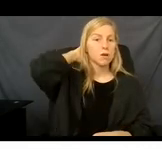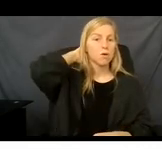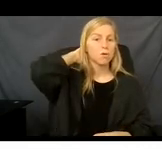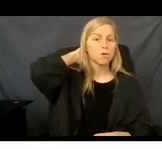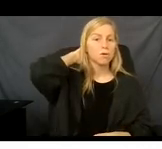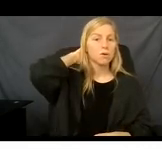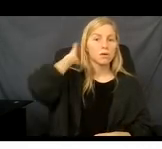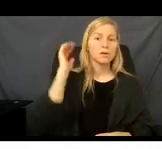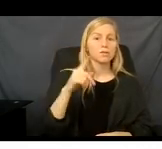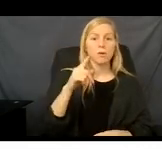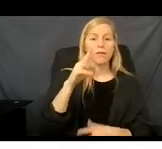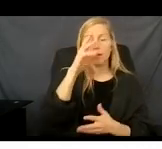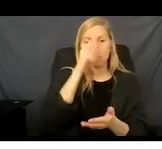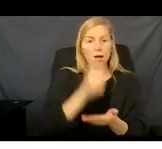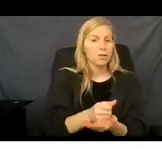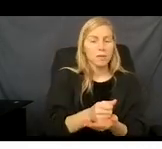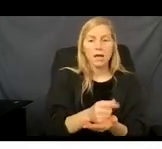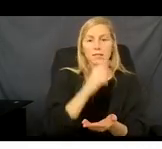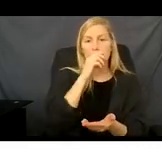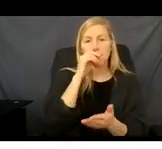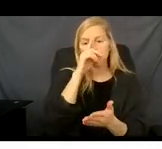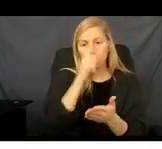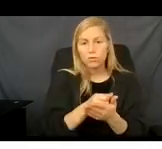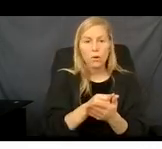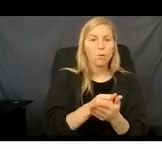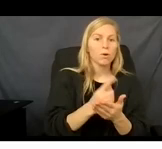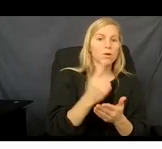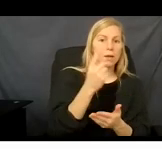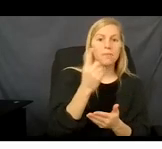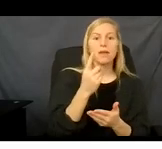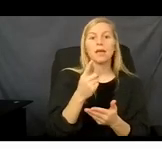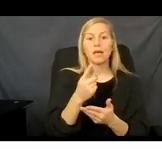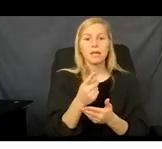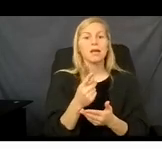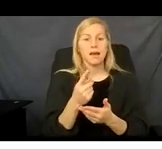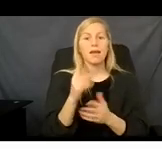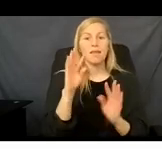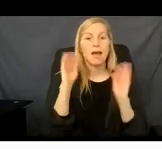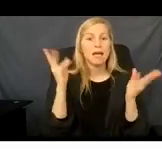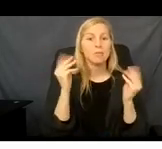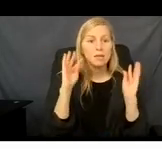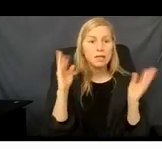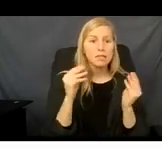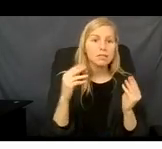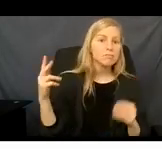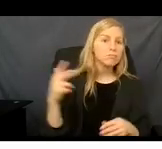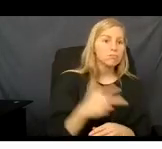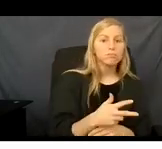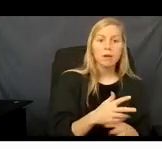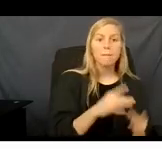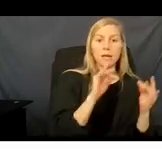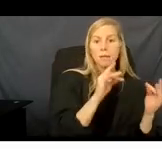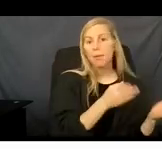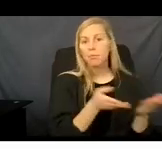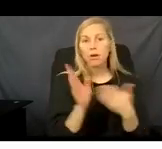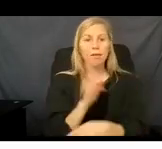take that person to the hospital, that obviously is an emergency situation. And there is